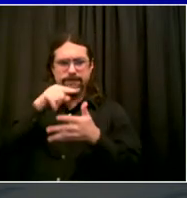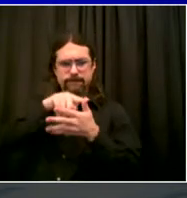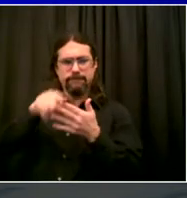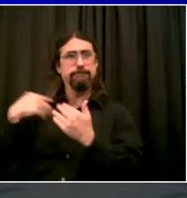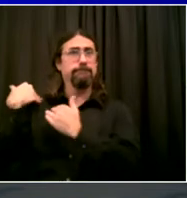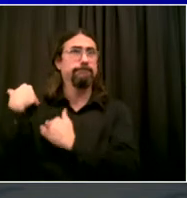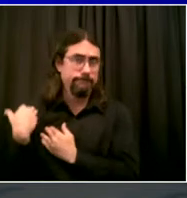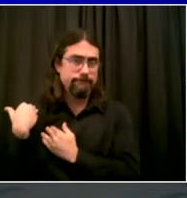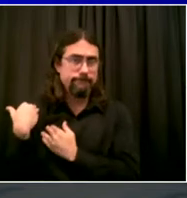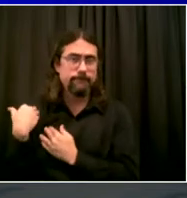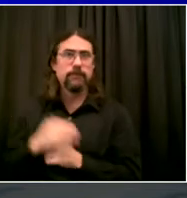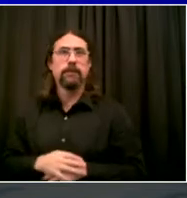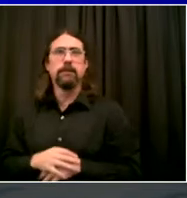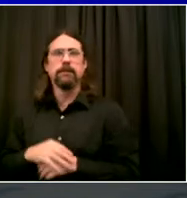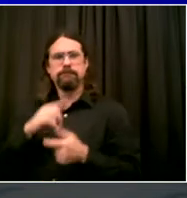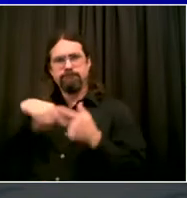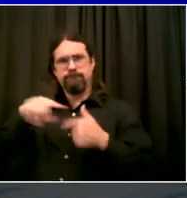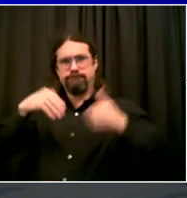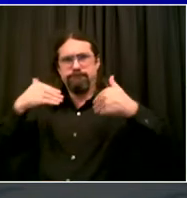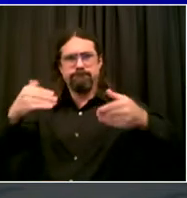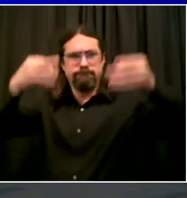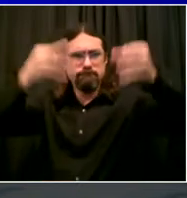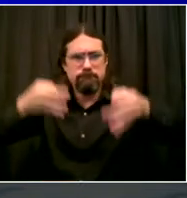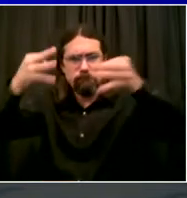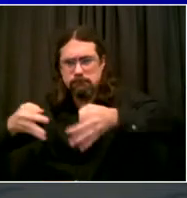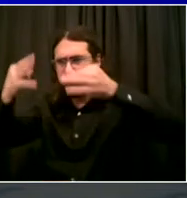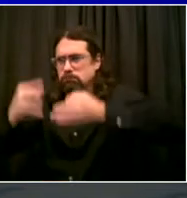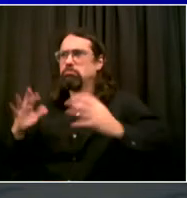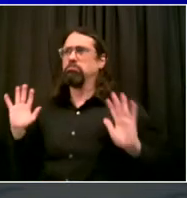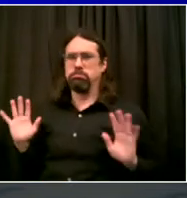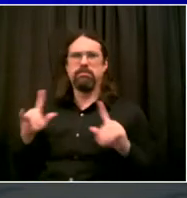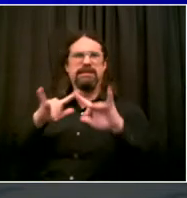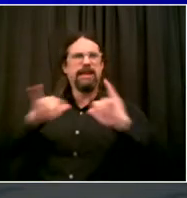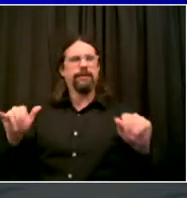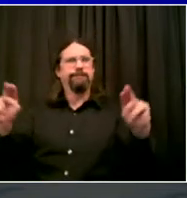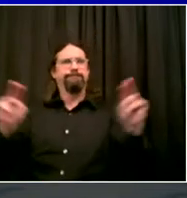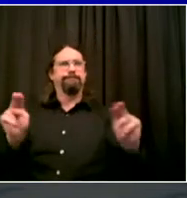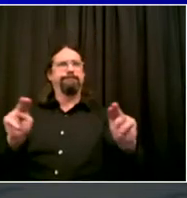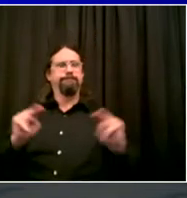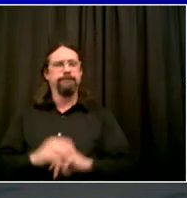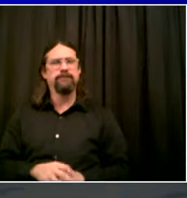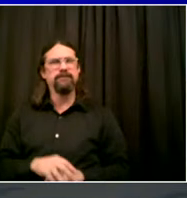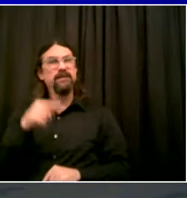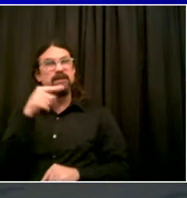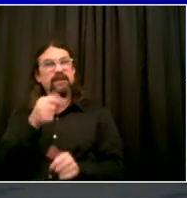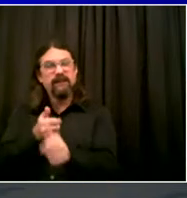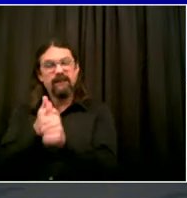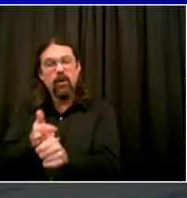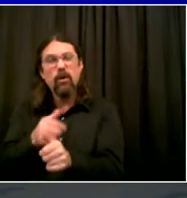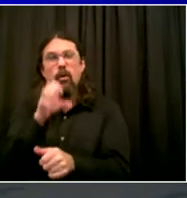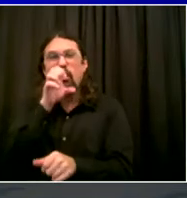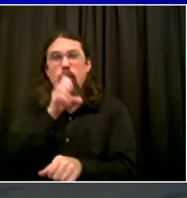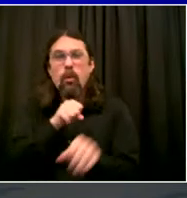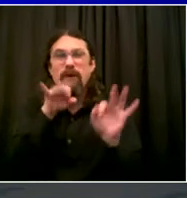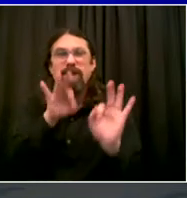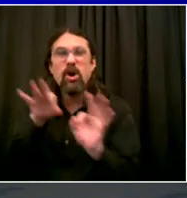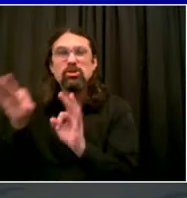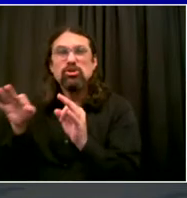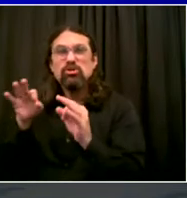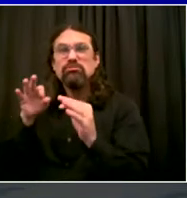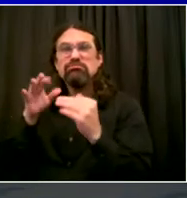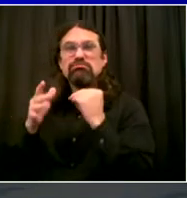good functioning government agency than what we see at the board of elections. Something like that could be put in place